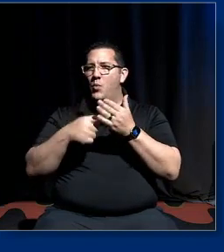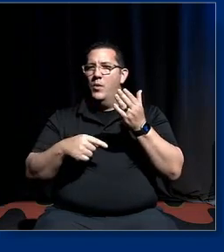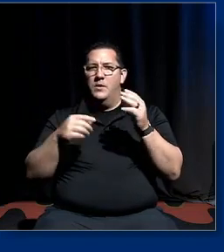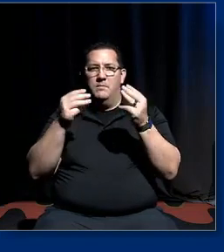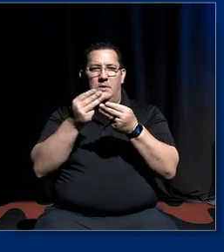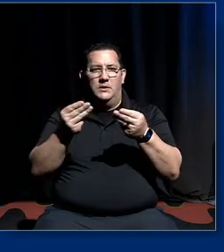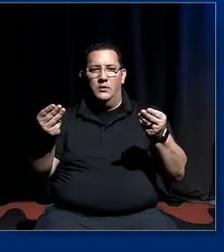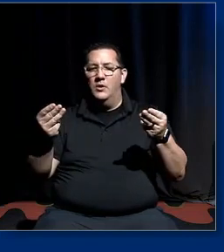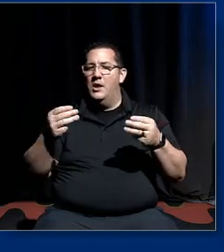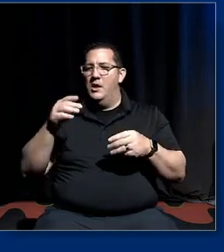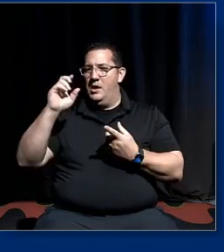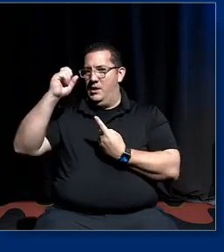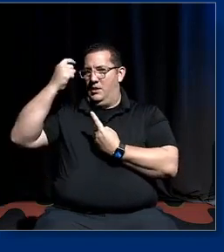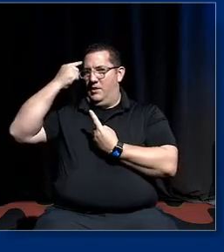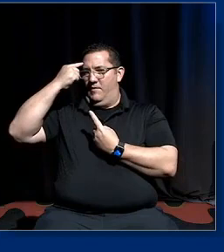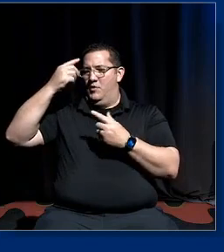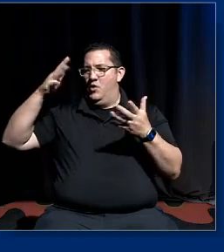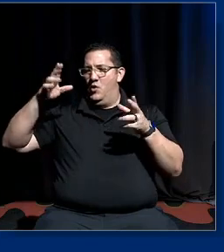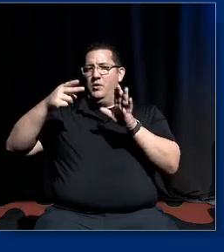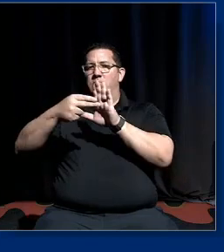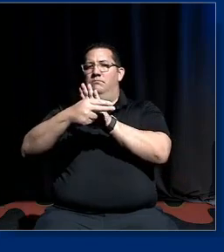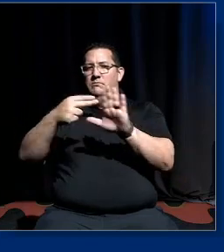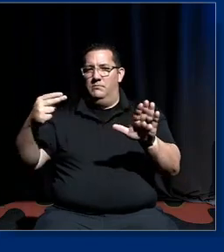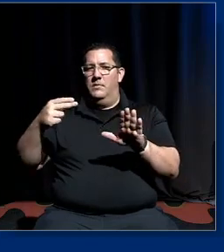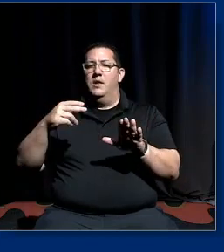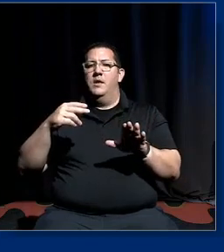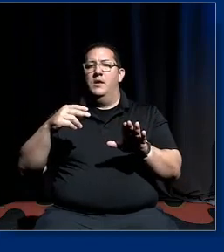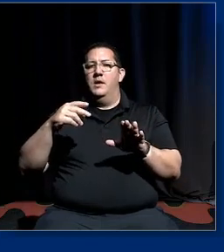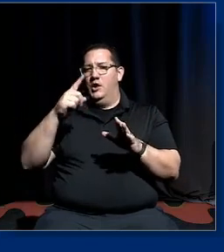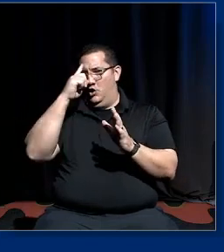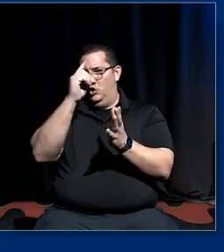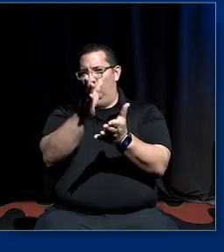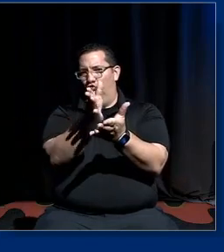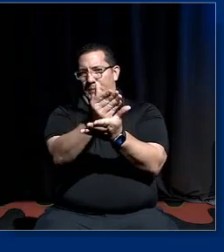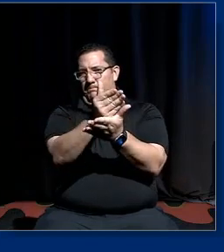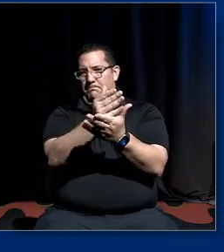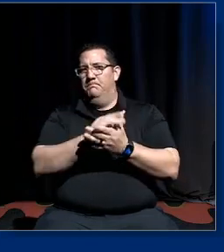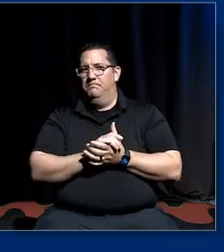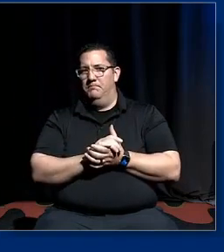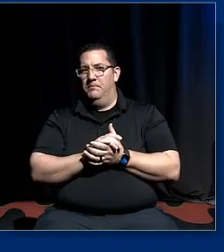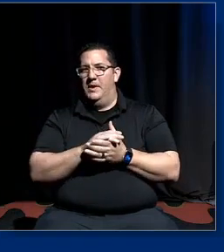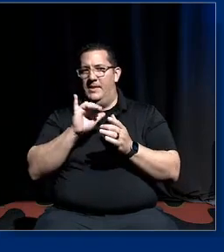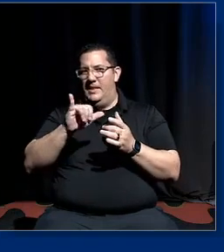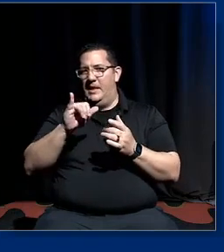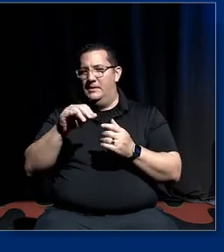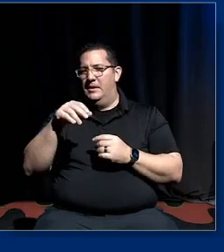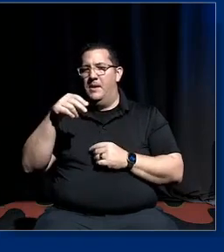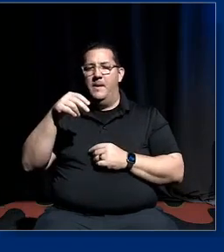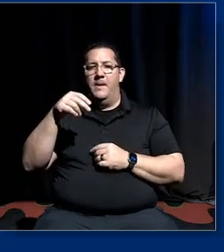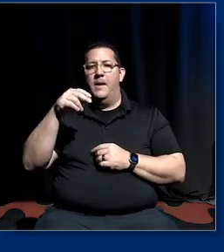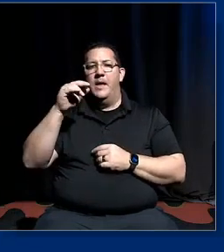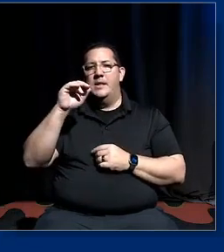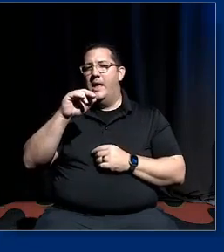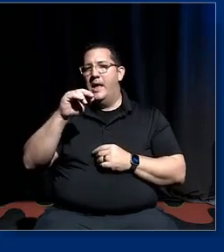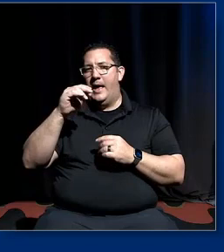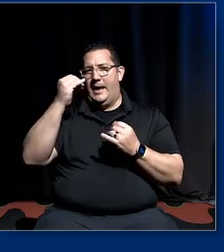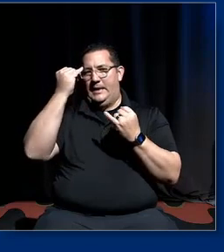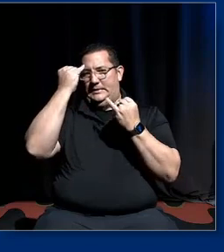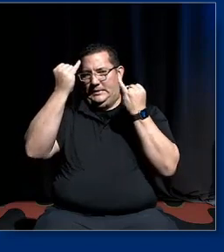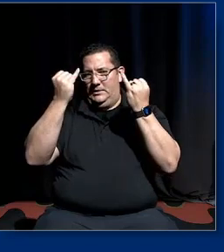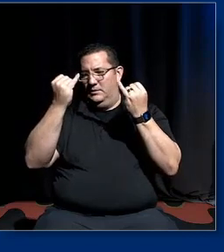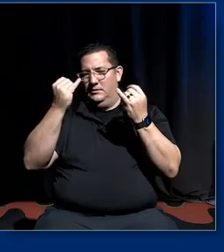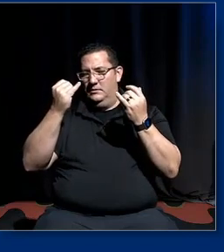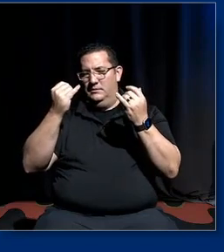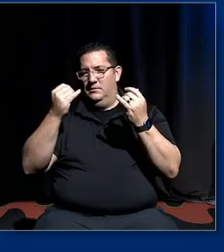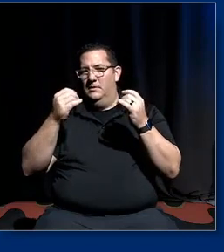black lives matter as an extremist political ideology uh and this stuff happened absolutely in lockstep